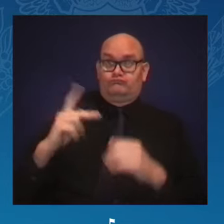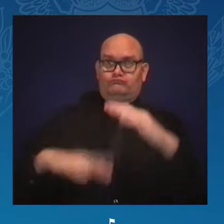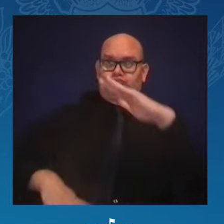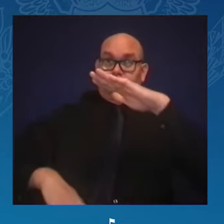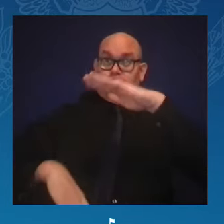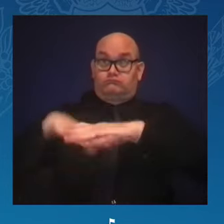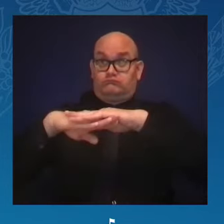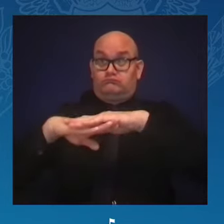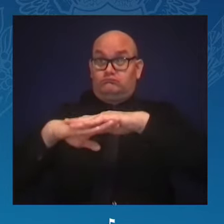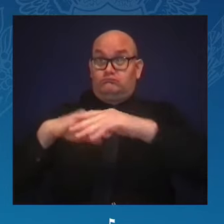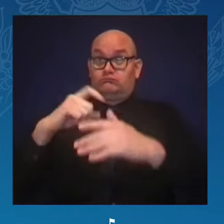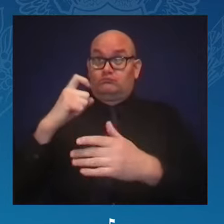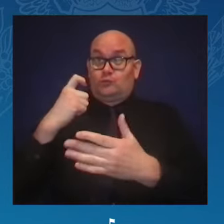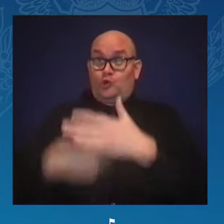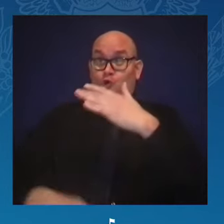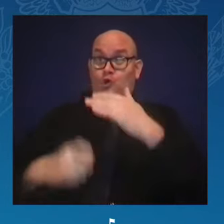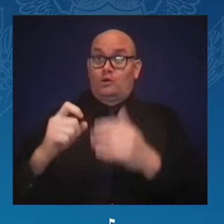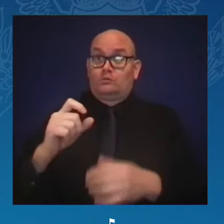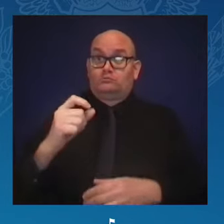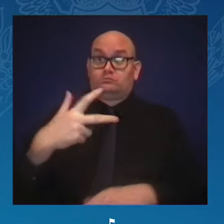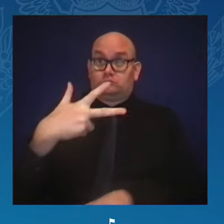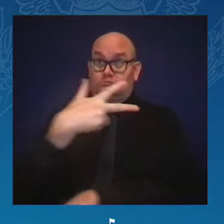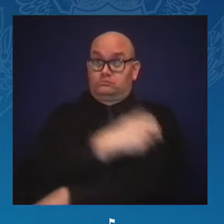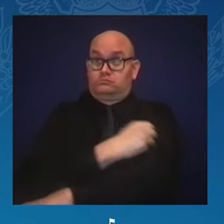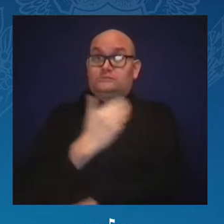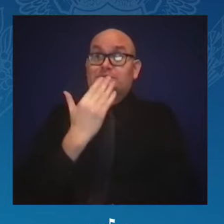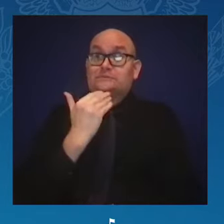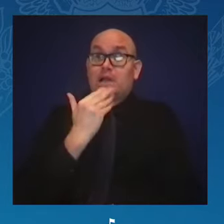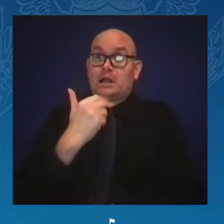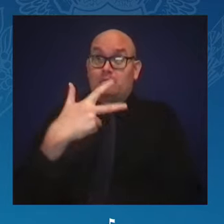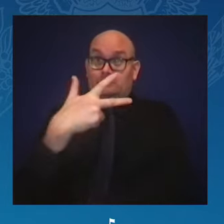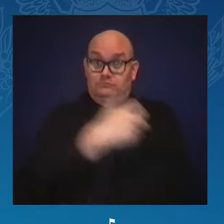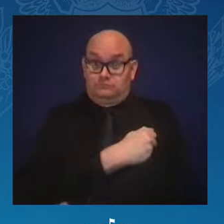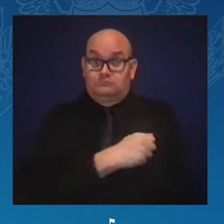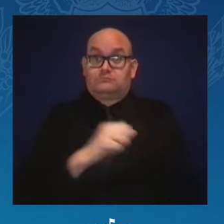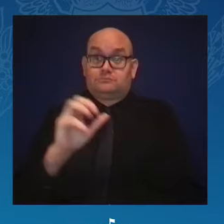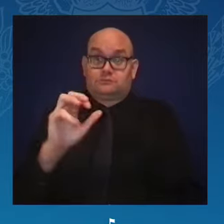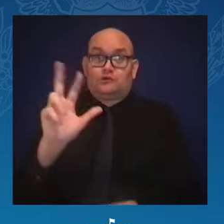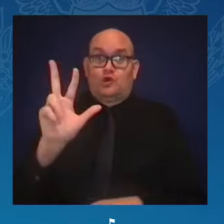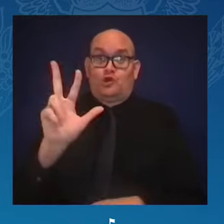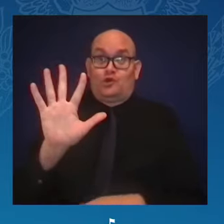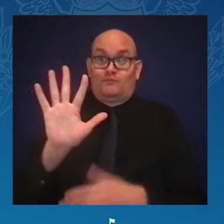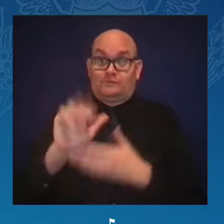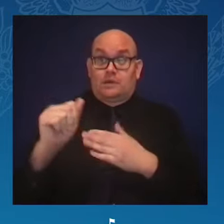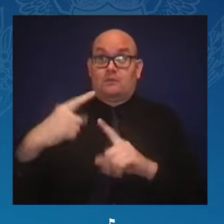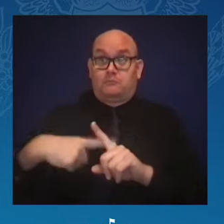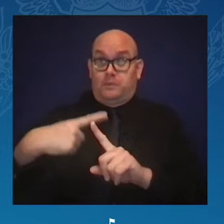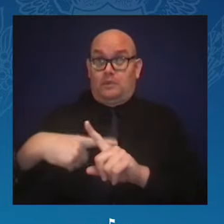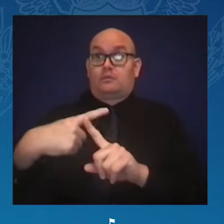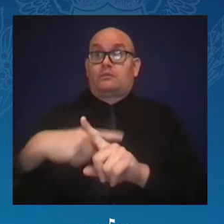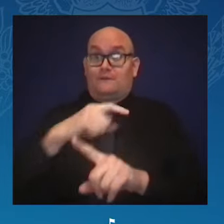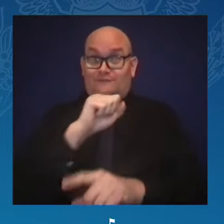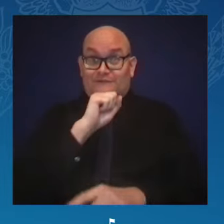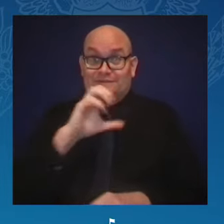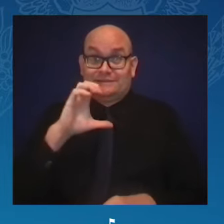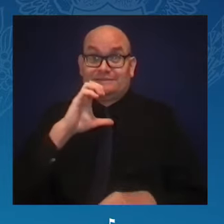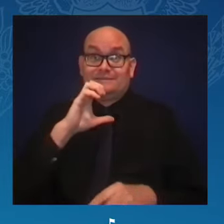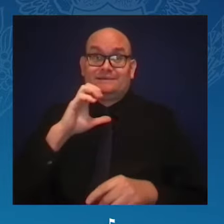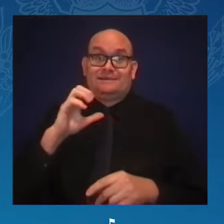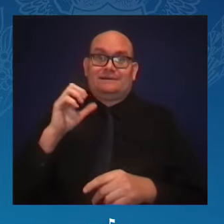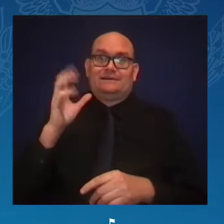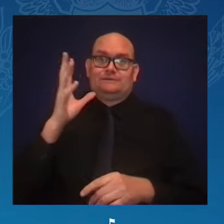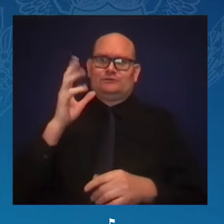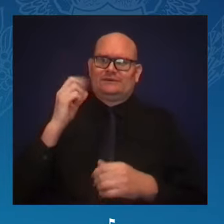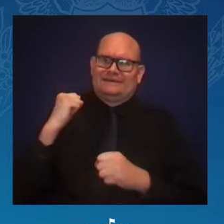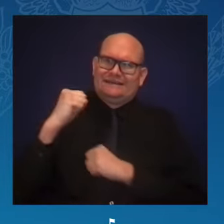For years, parents and grandparents across our nation have cried out about the harm of lead pipes, that